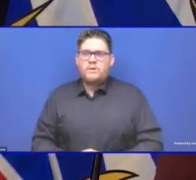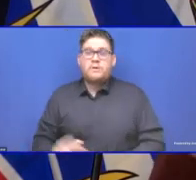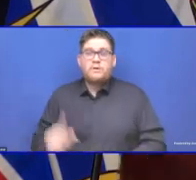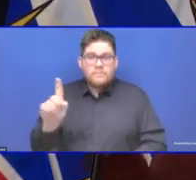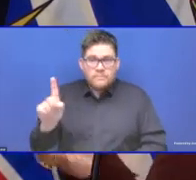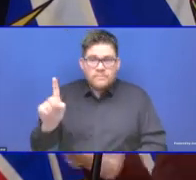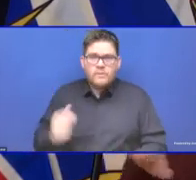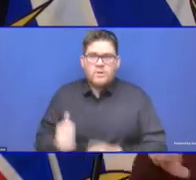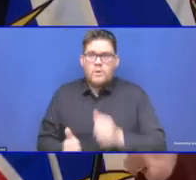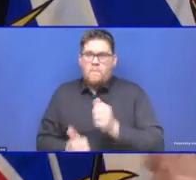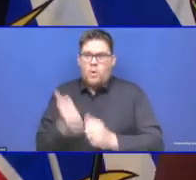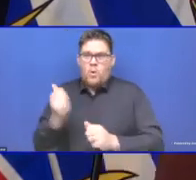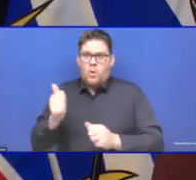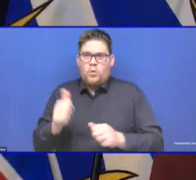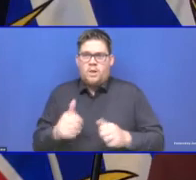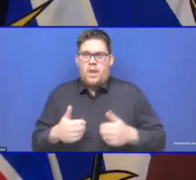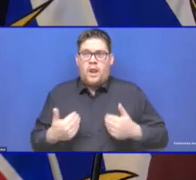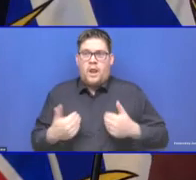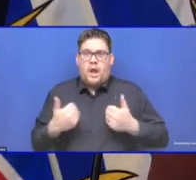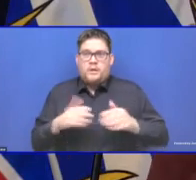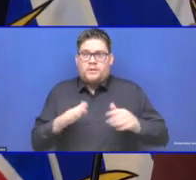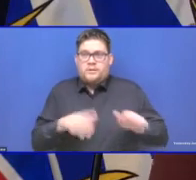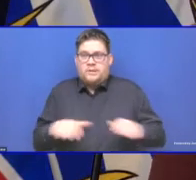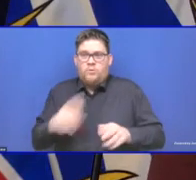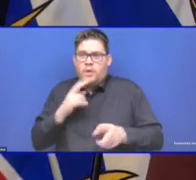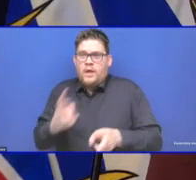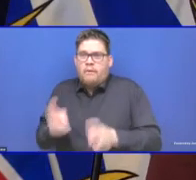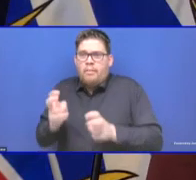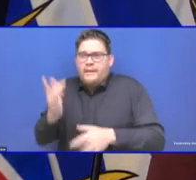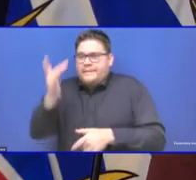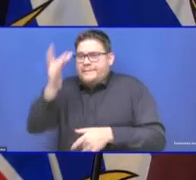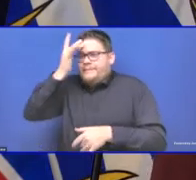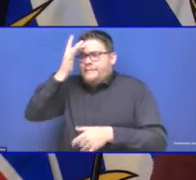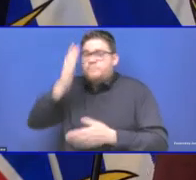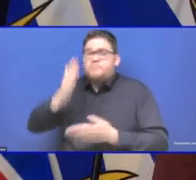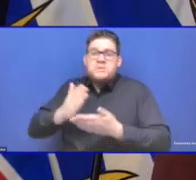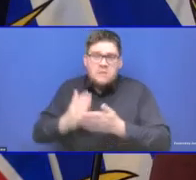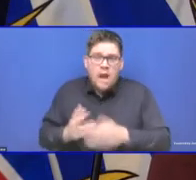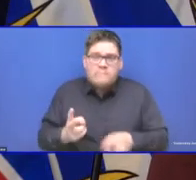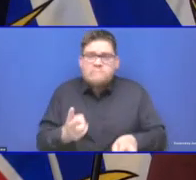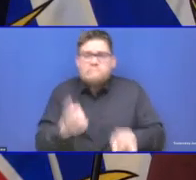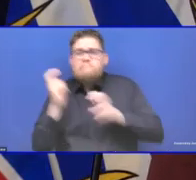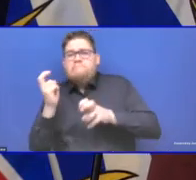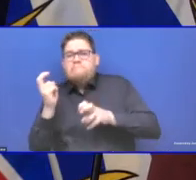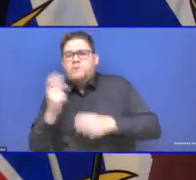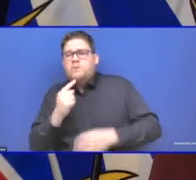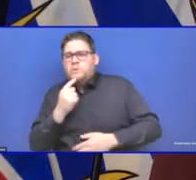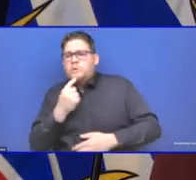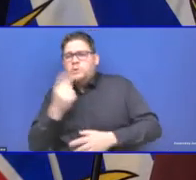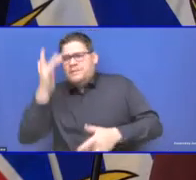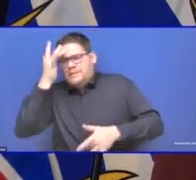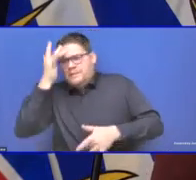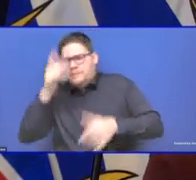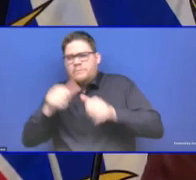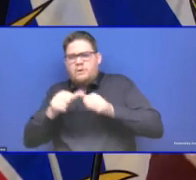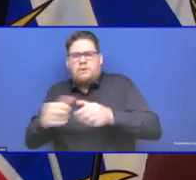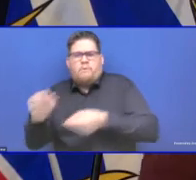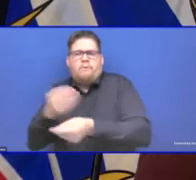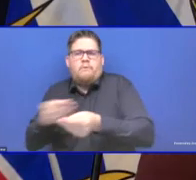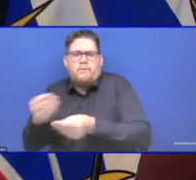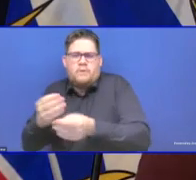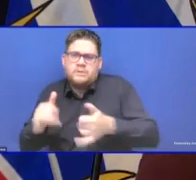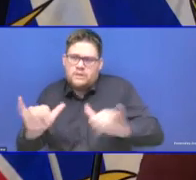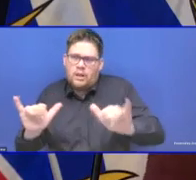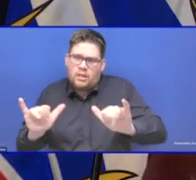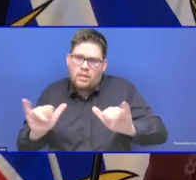they can pass it on to others in their family. So it is really important that we take that into consideration. And of course, there are other